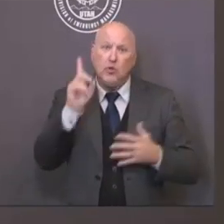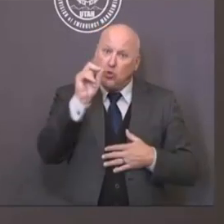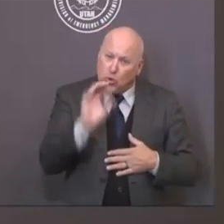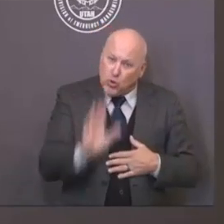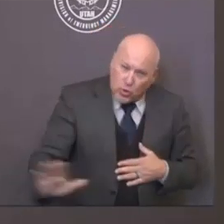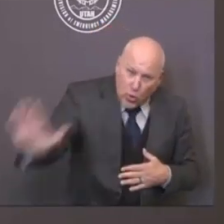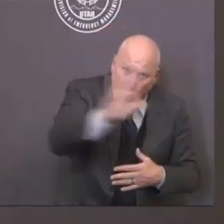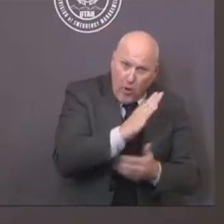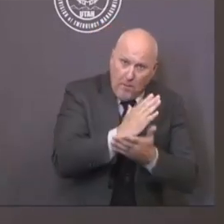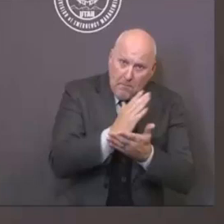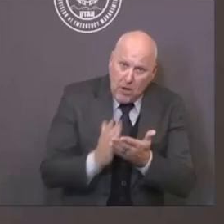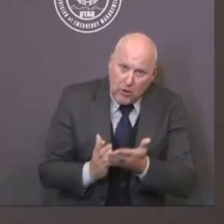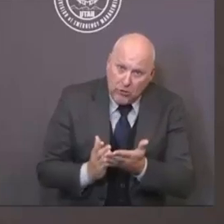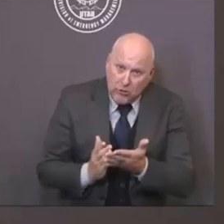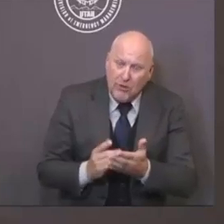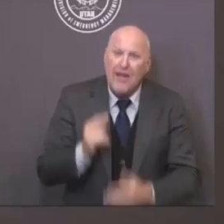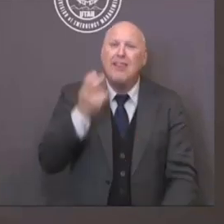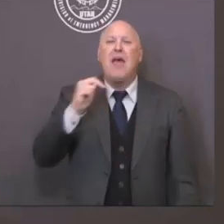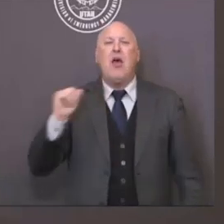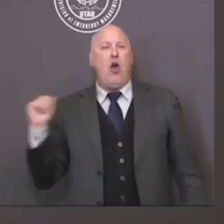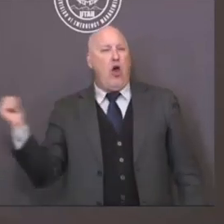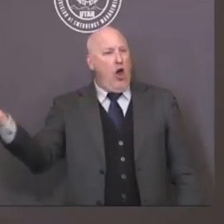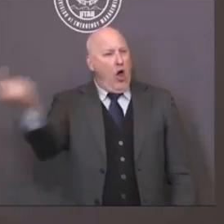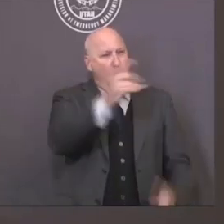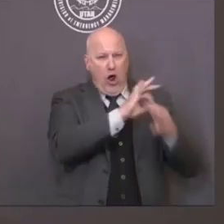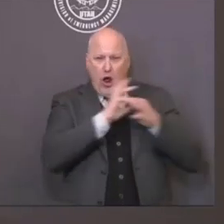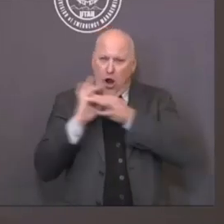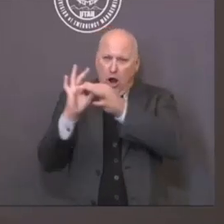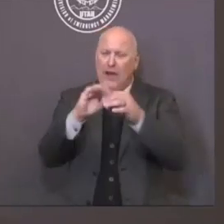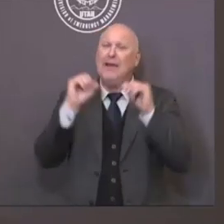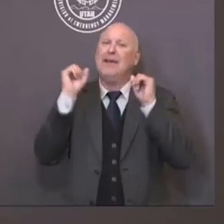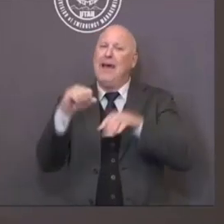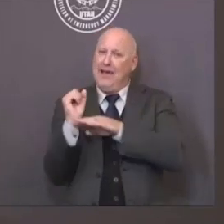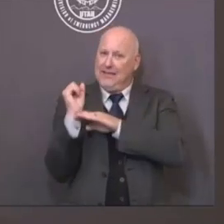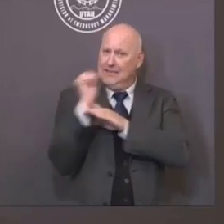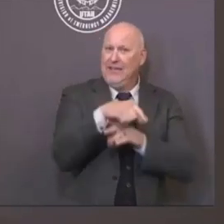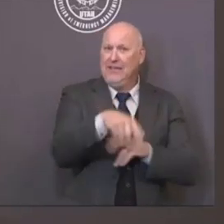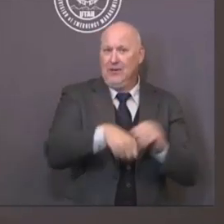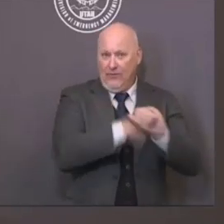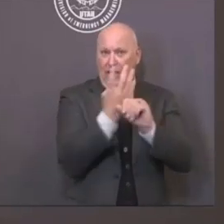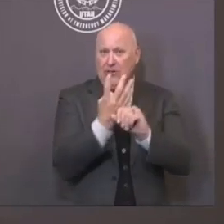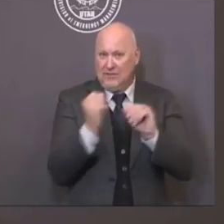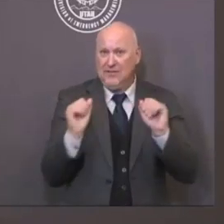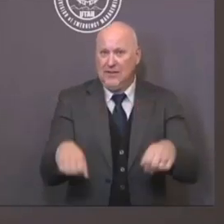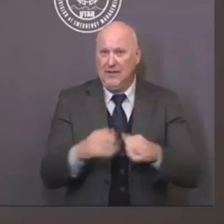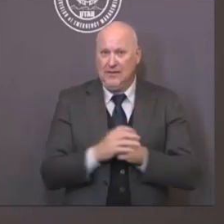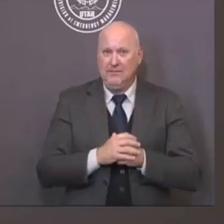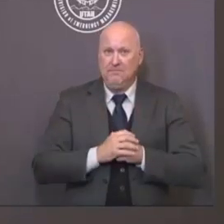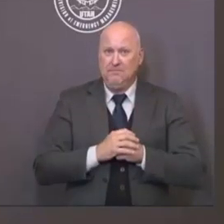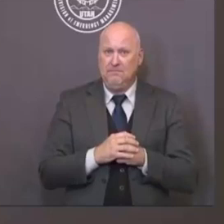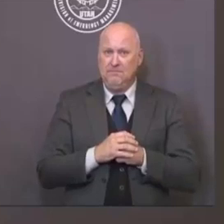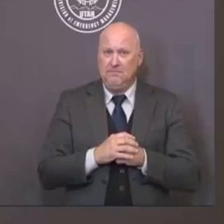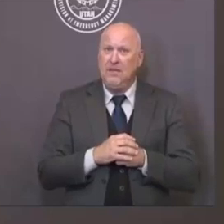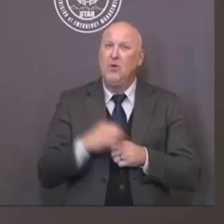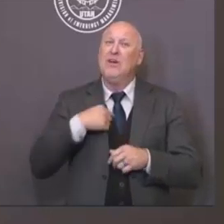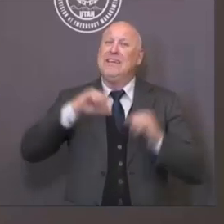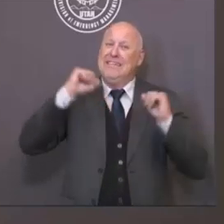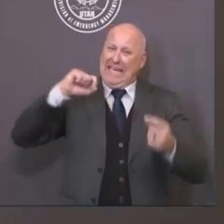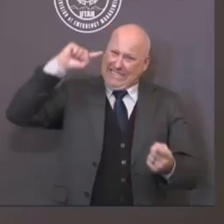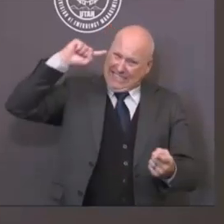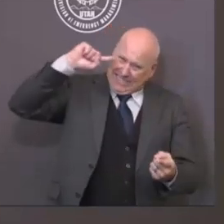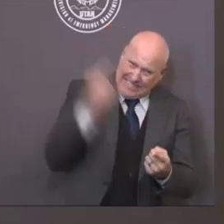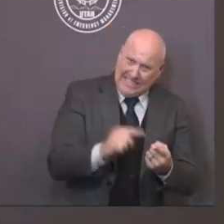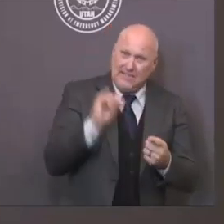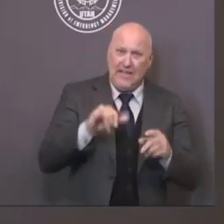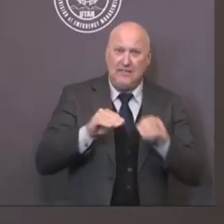this pandemic and slow and stop the spread of this virus and protect the health and welfare of the people